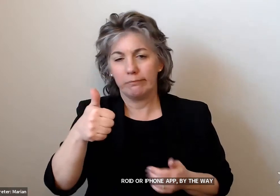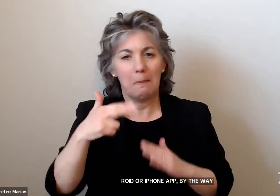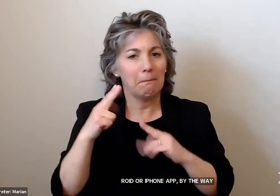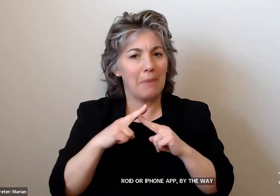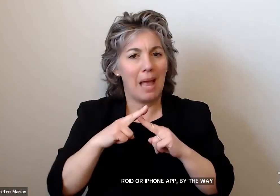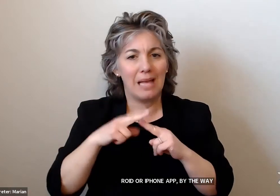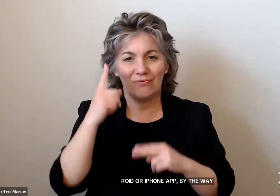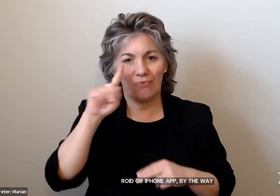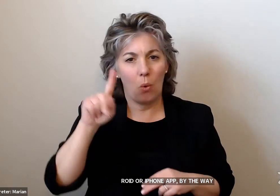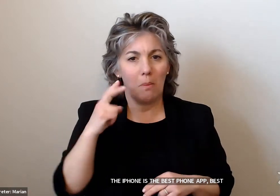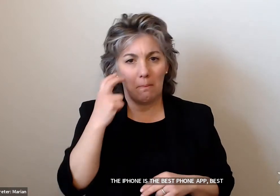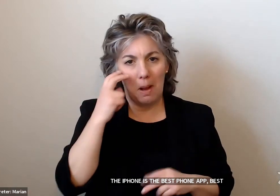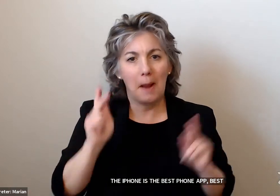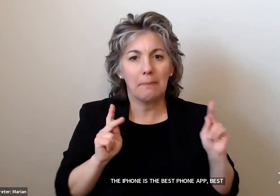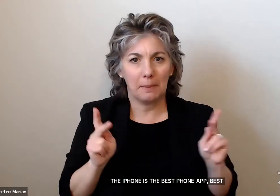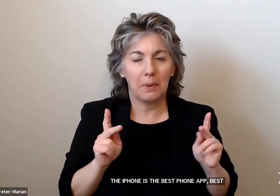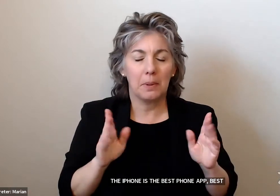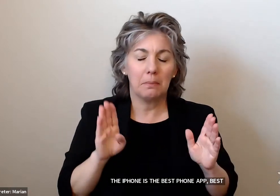for the blind.